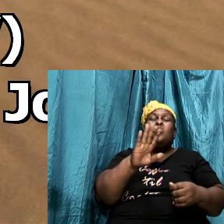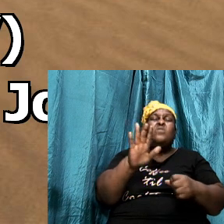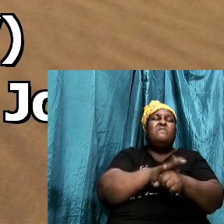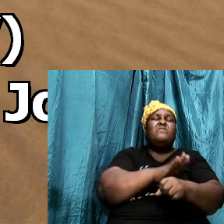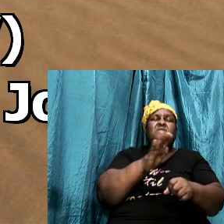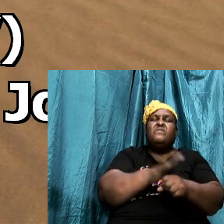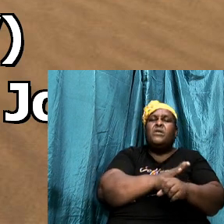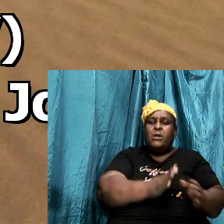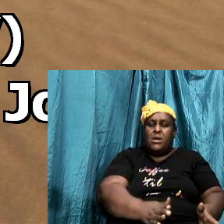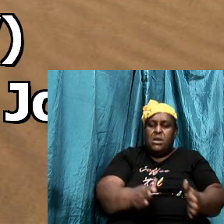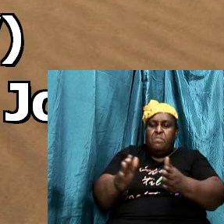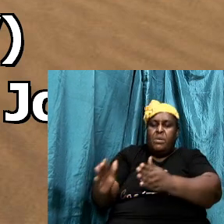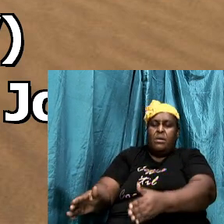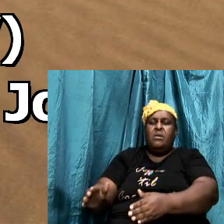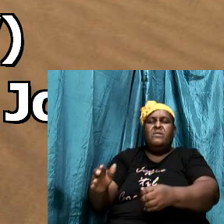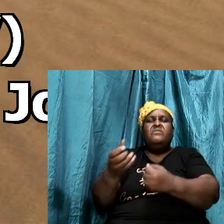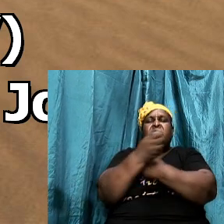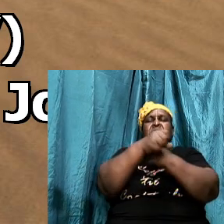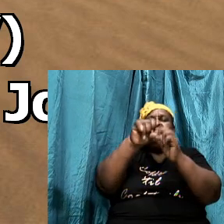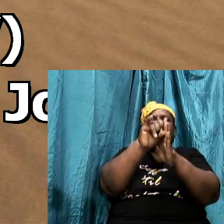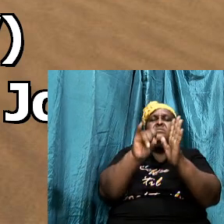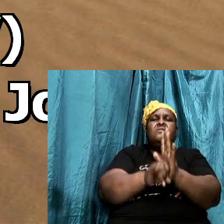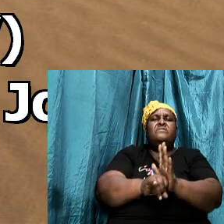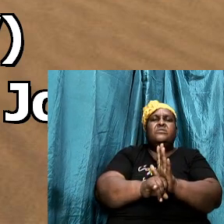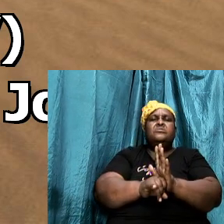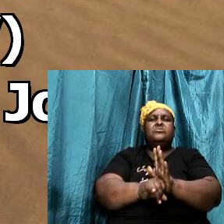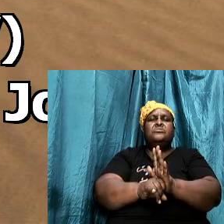the plan of salvation